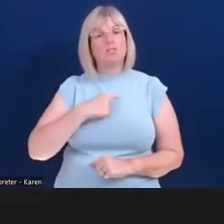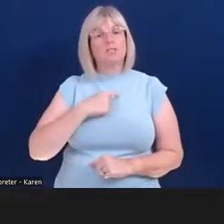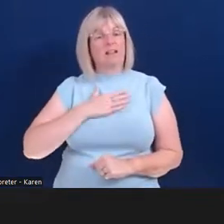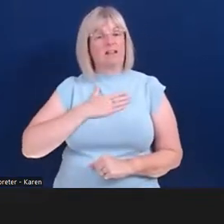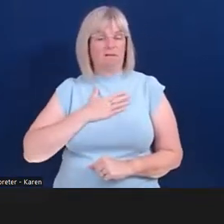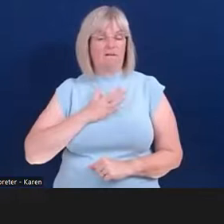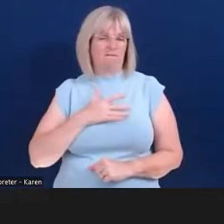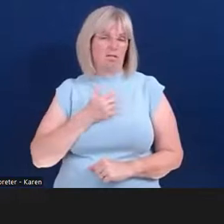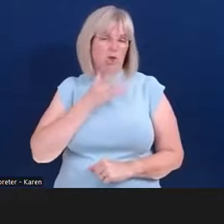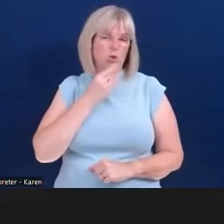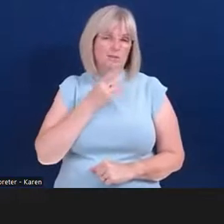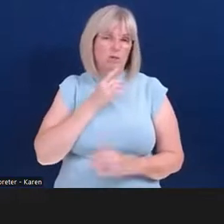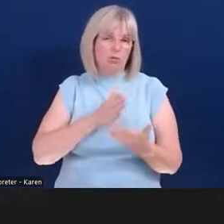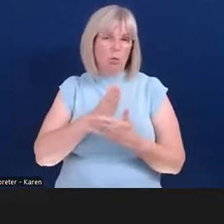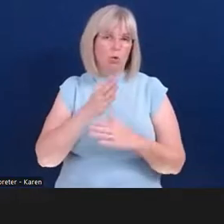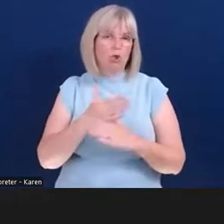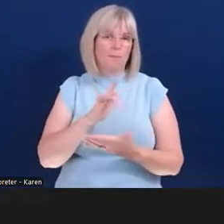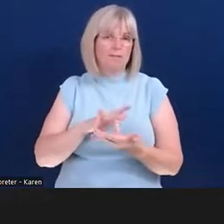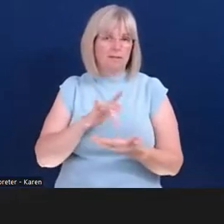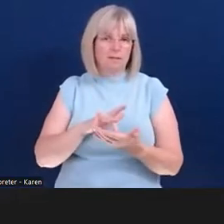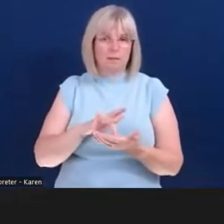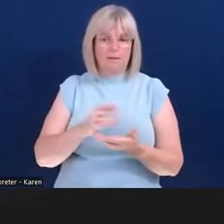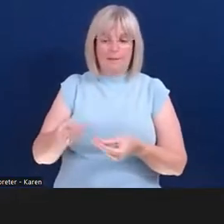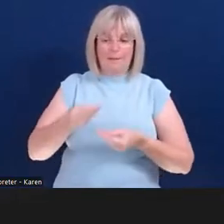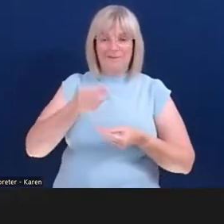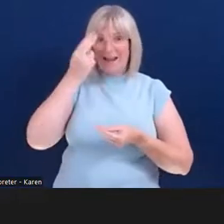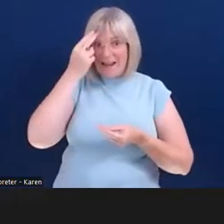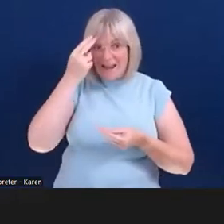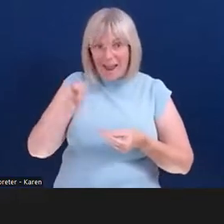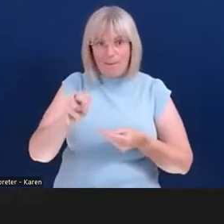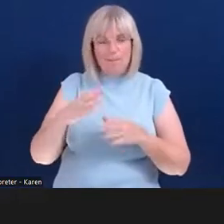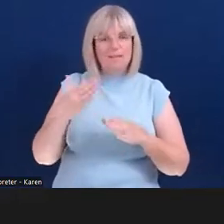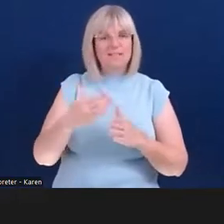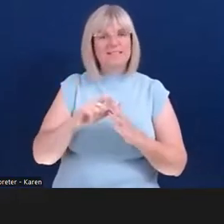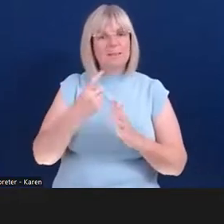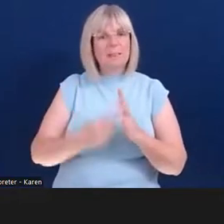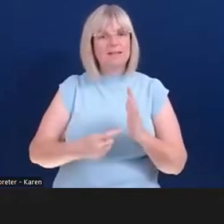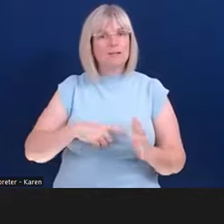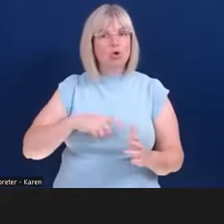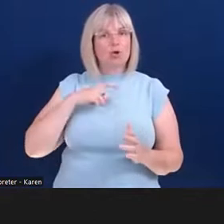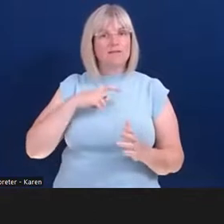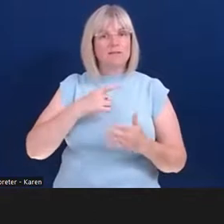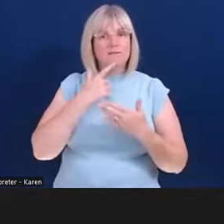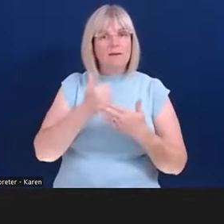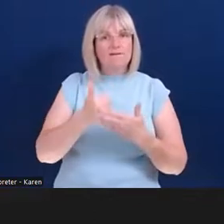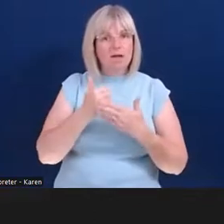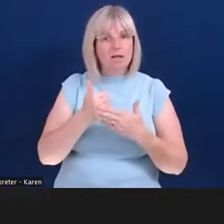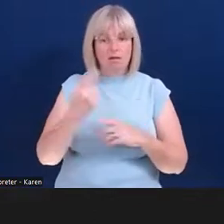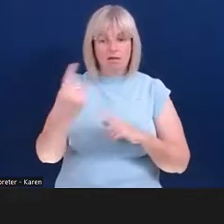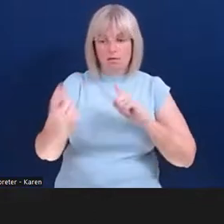I was given a named disability confident manager to help with me sort of idea and they talked me through the process.